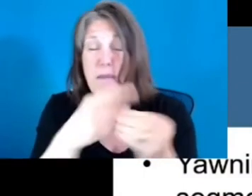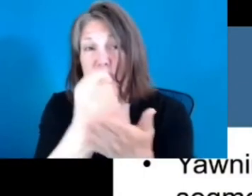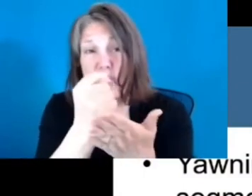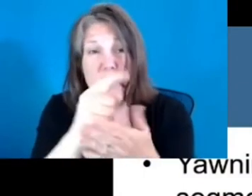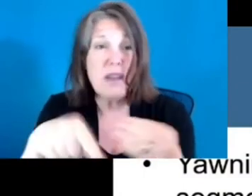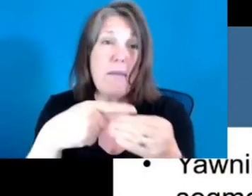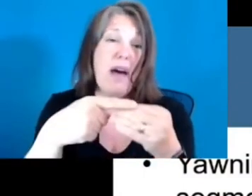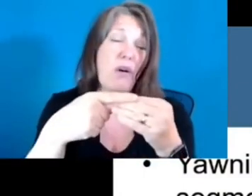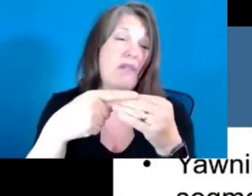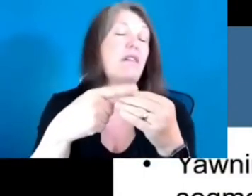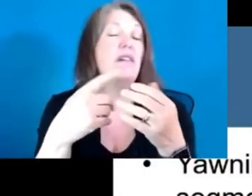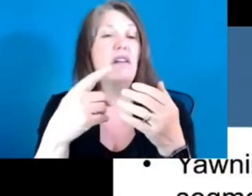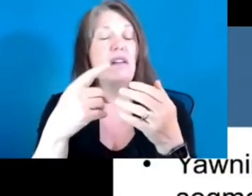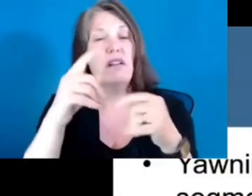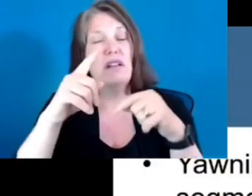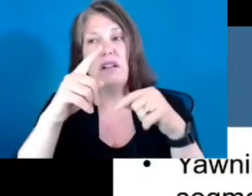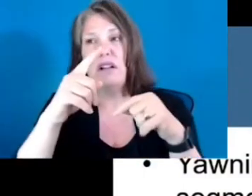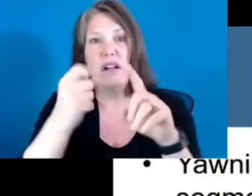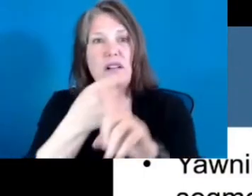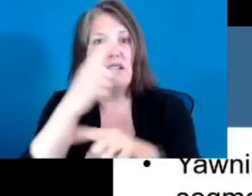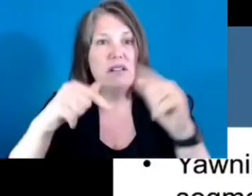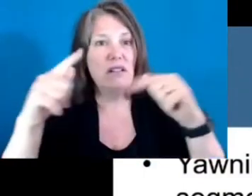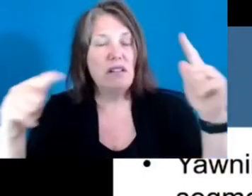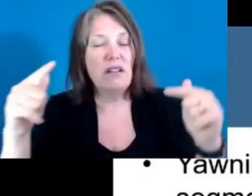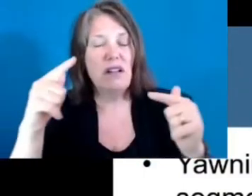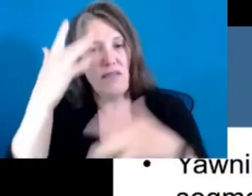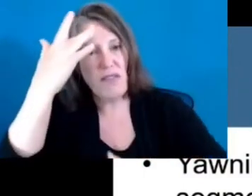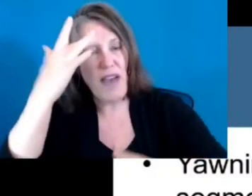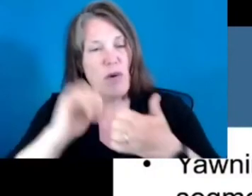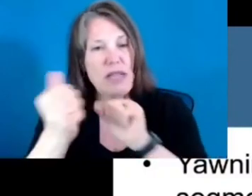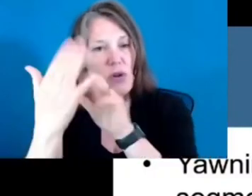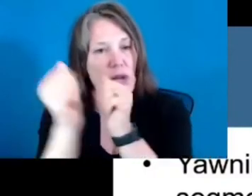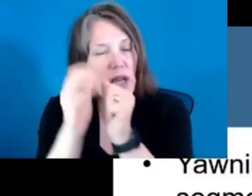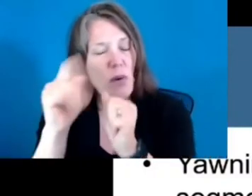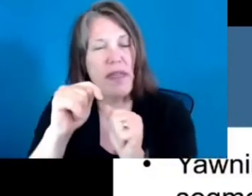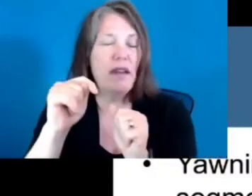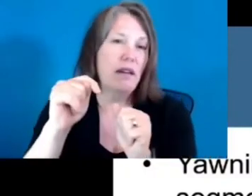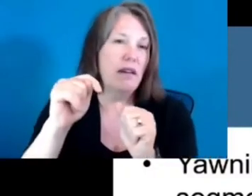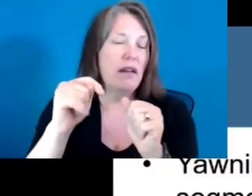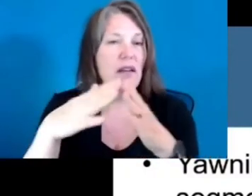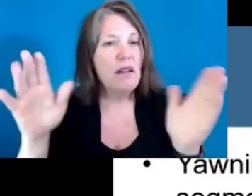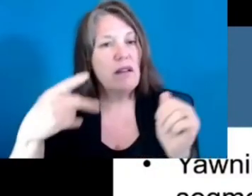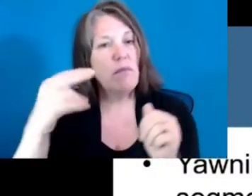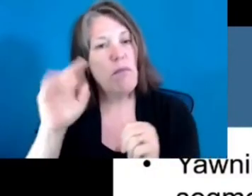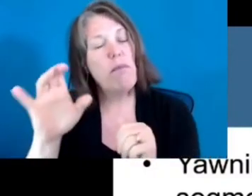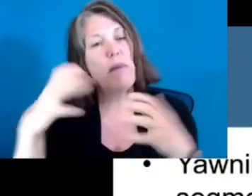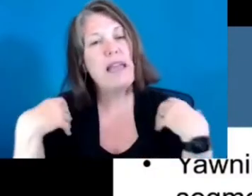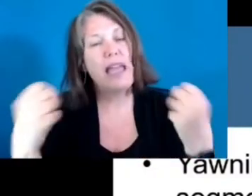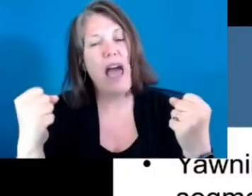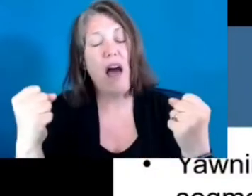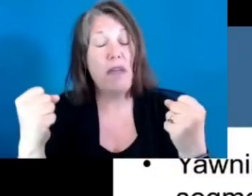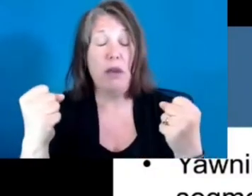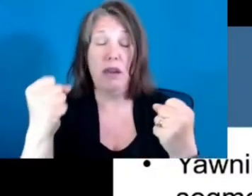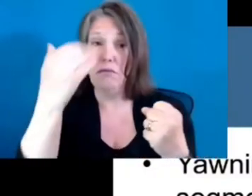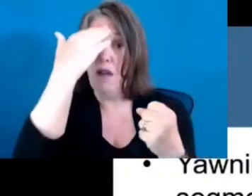to deal with it, about public health. The explosion of knowledge has been just incredible, and the sharing of that knowledge. And